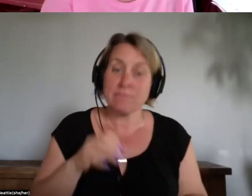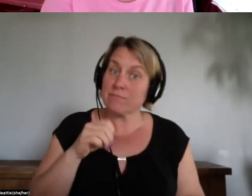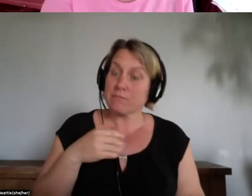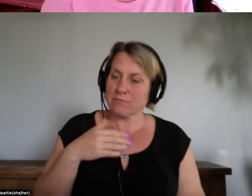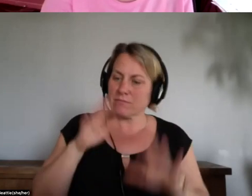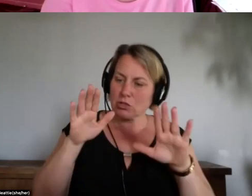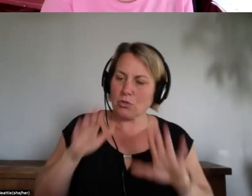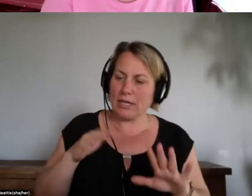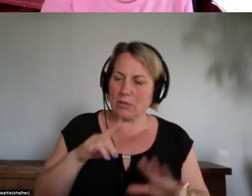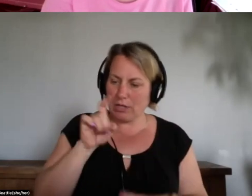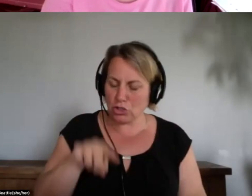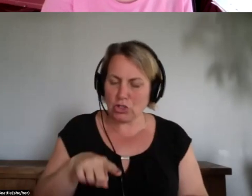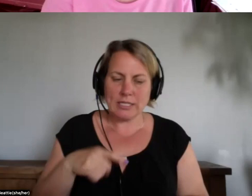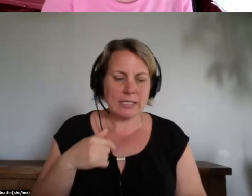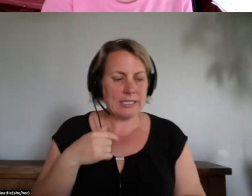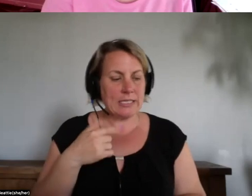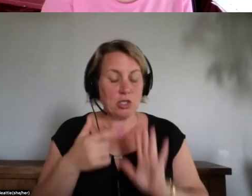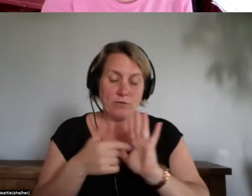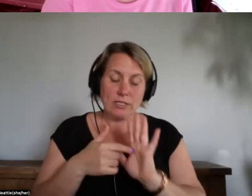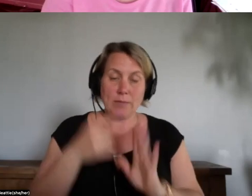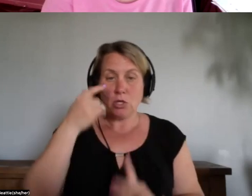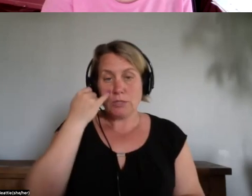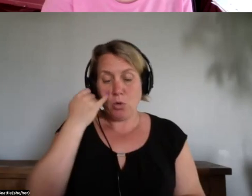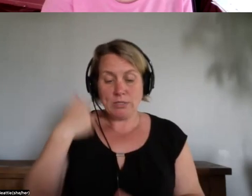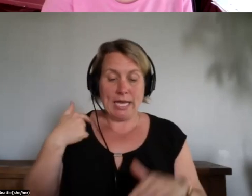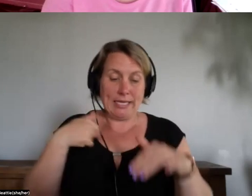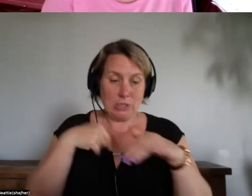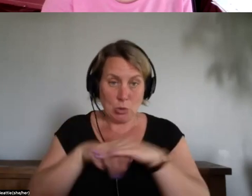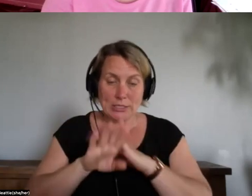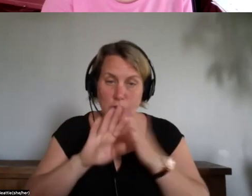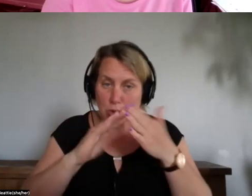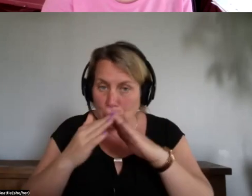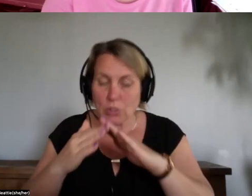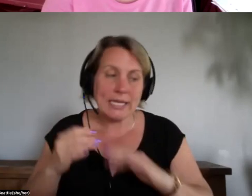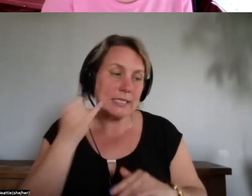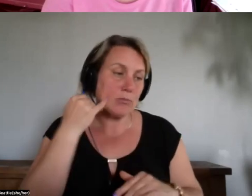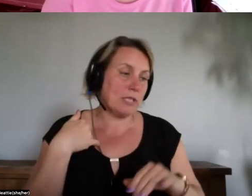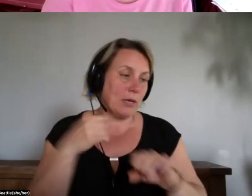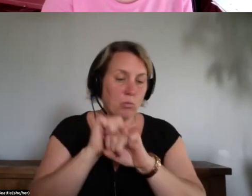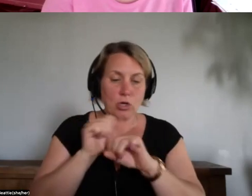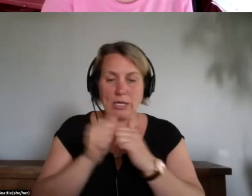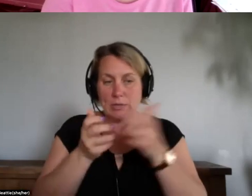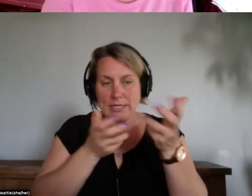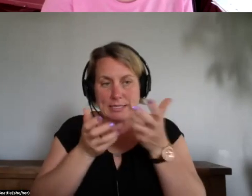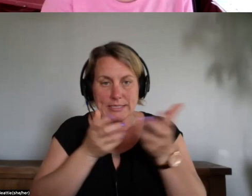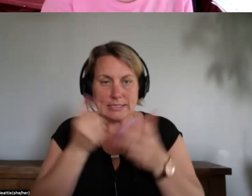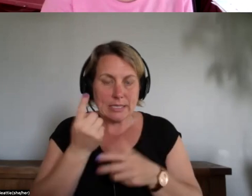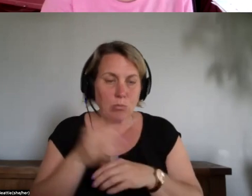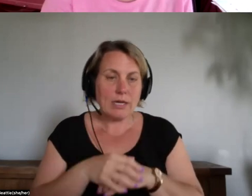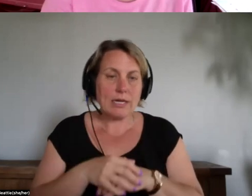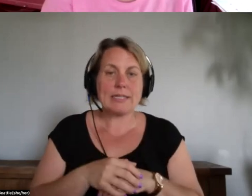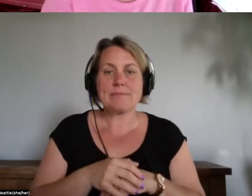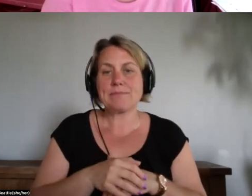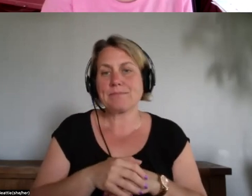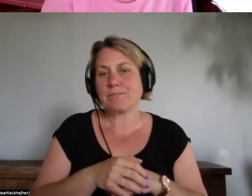i go into a community or when i'm working with someone um from the interior with really different uh